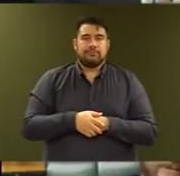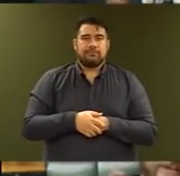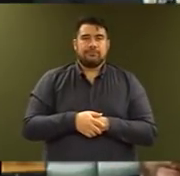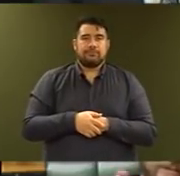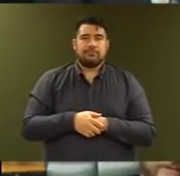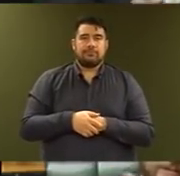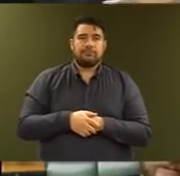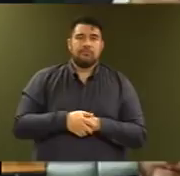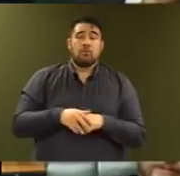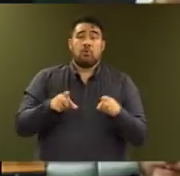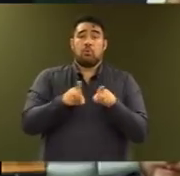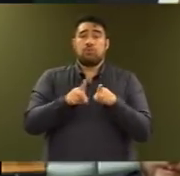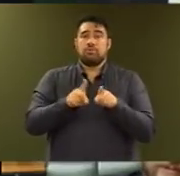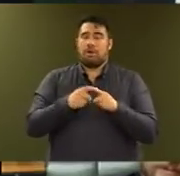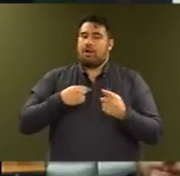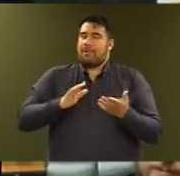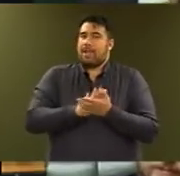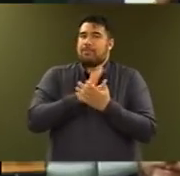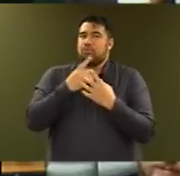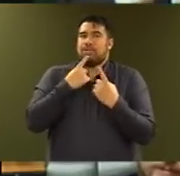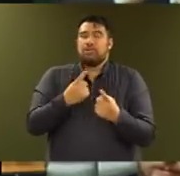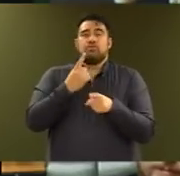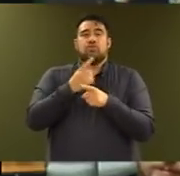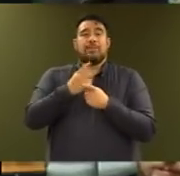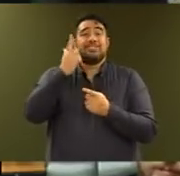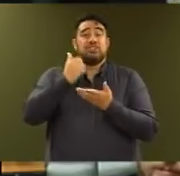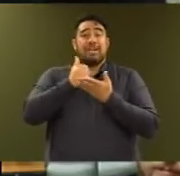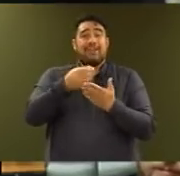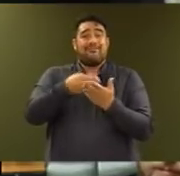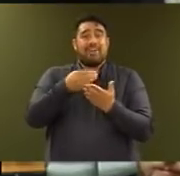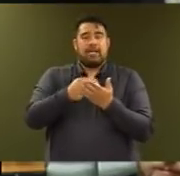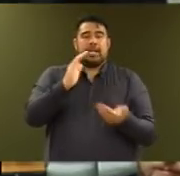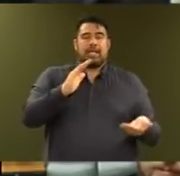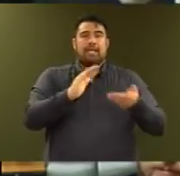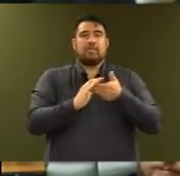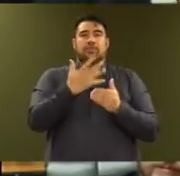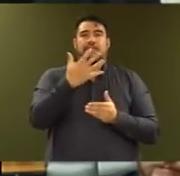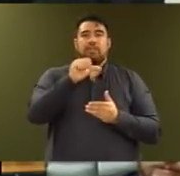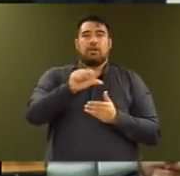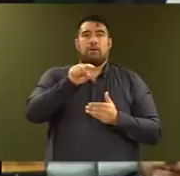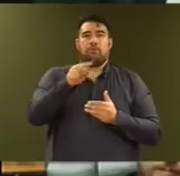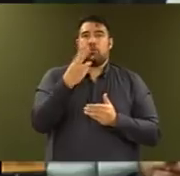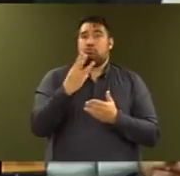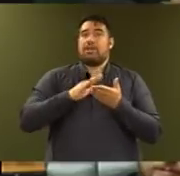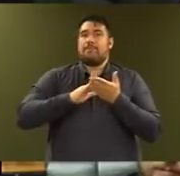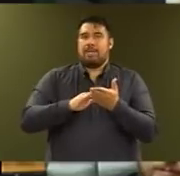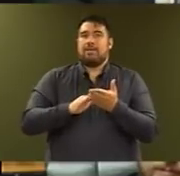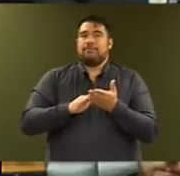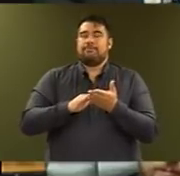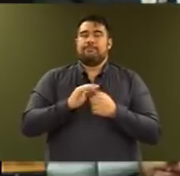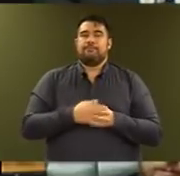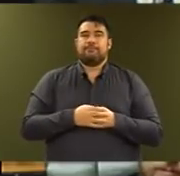I am also very pleased to announce that teacher aid funding will receive an extra $59.3 million through this investment.